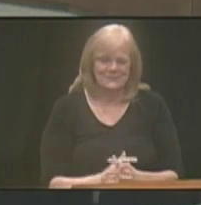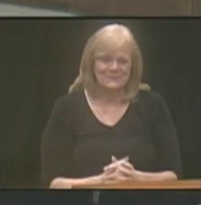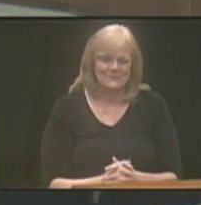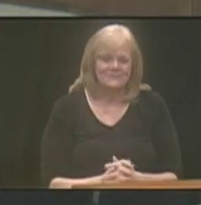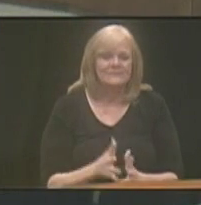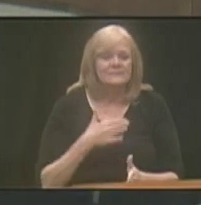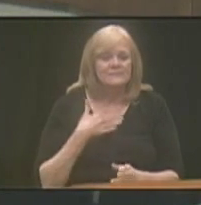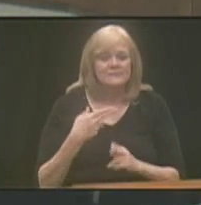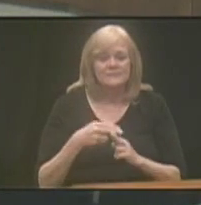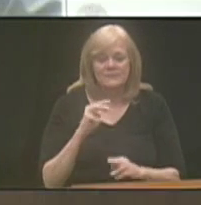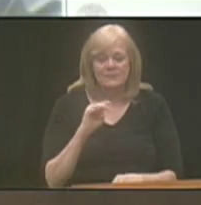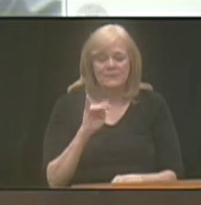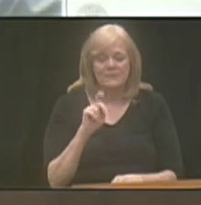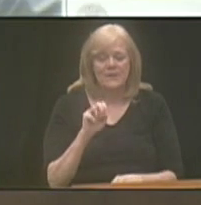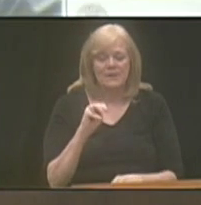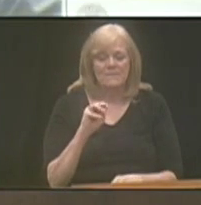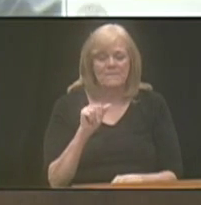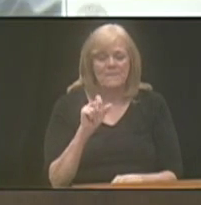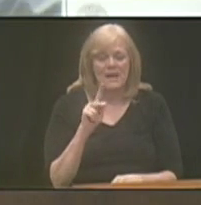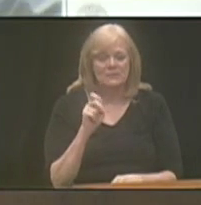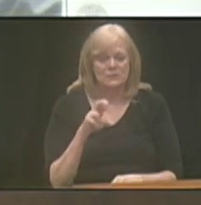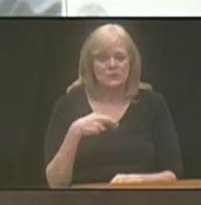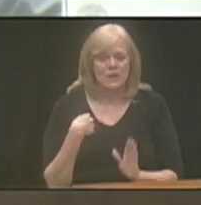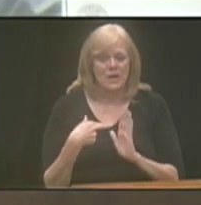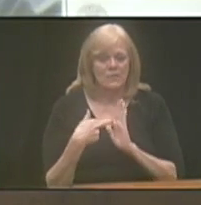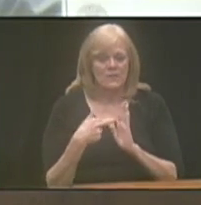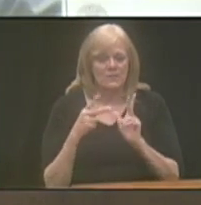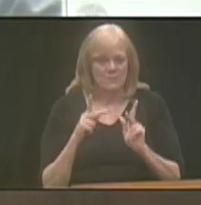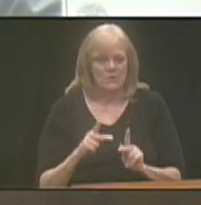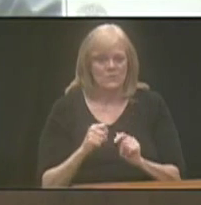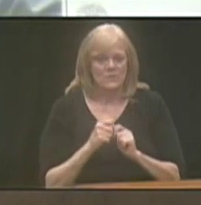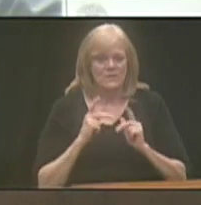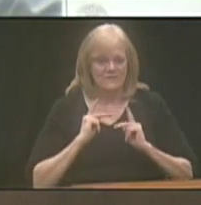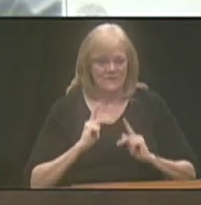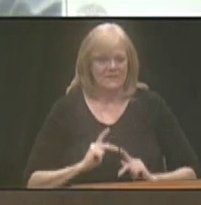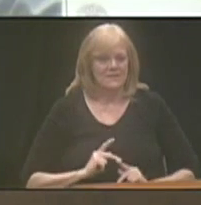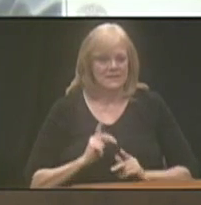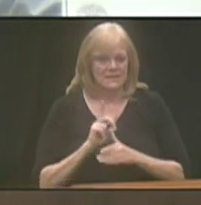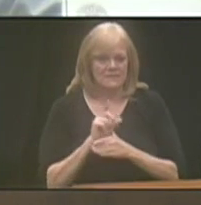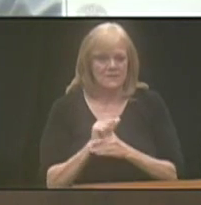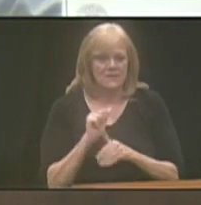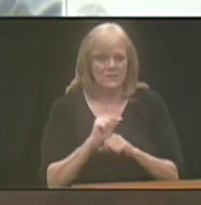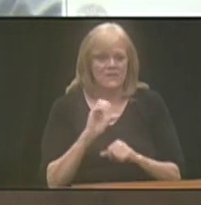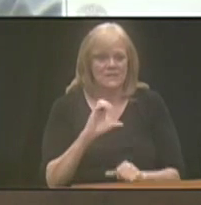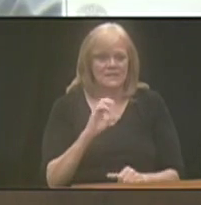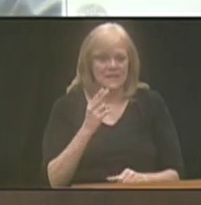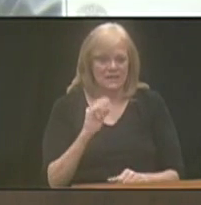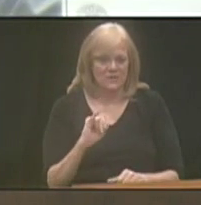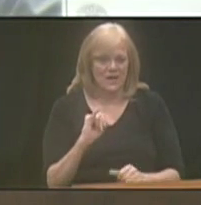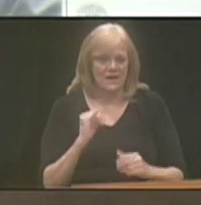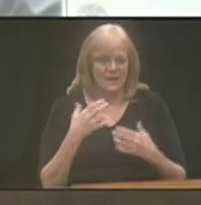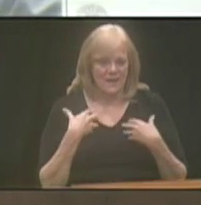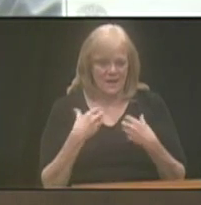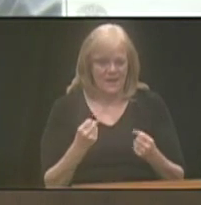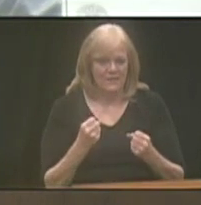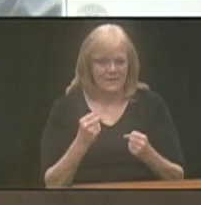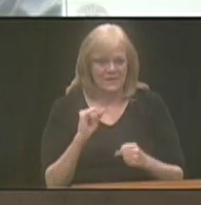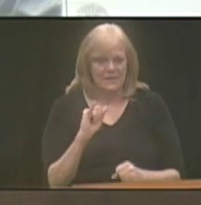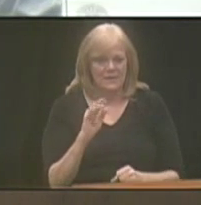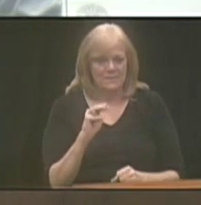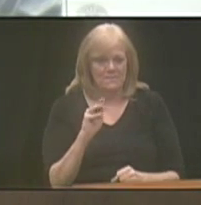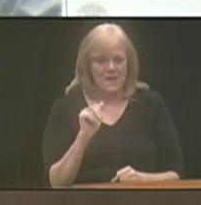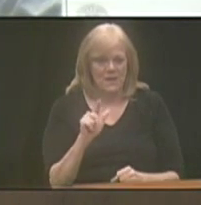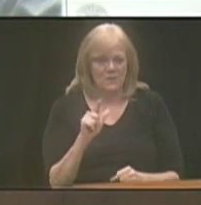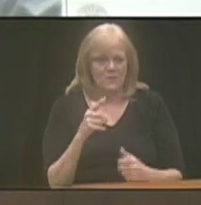And, again, Mike Masker. I represent persons with physical disabilities. I work at CHI Health, a manual rehabilitation